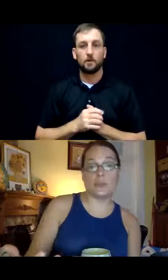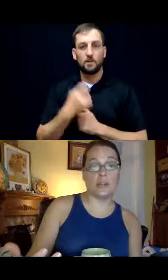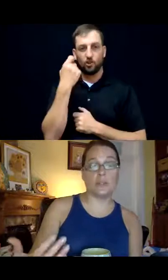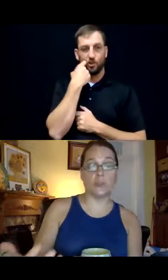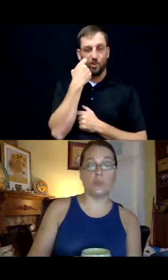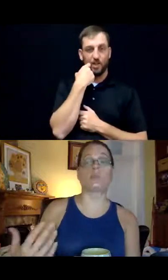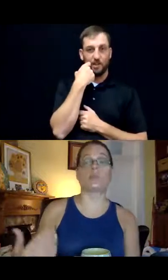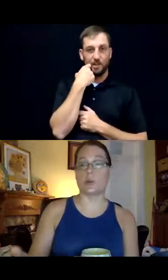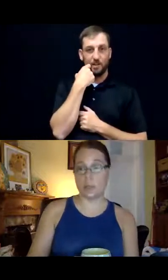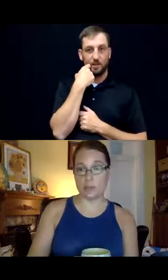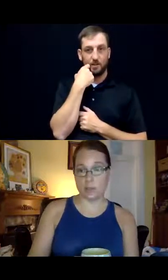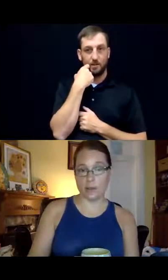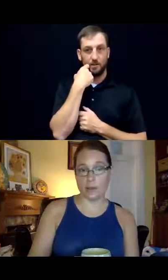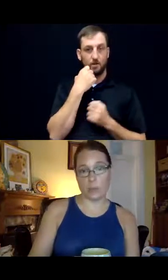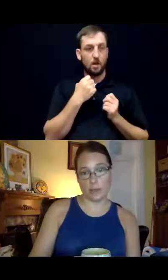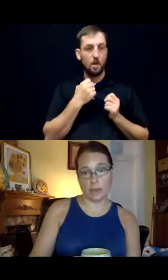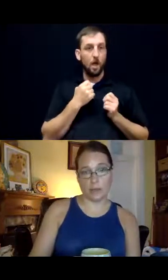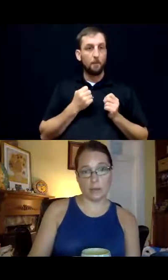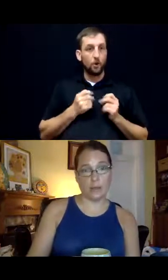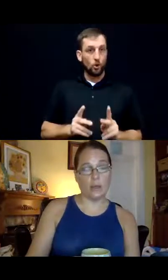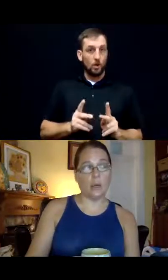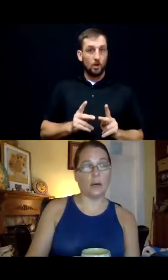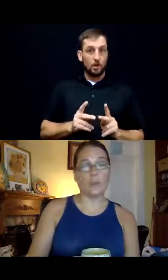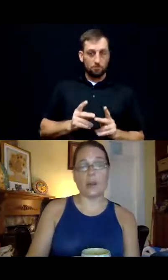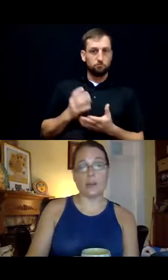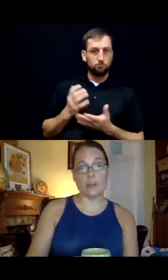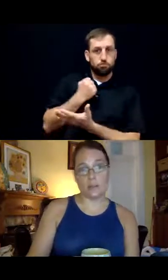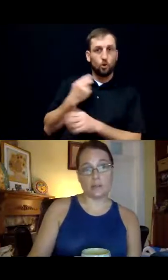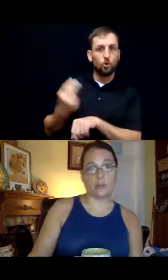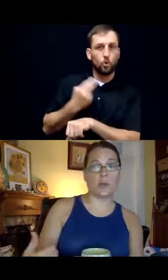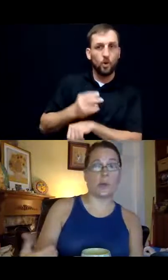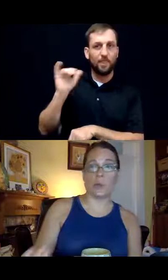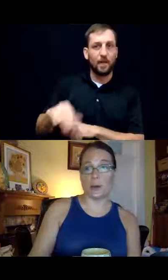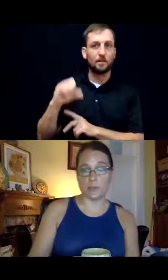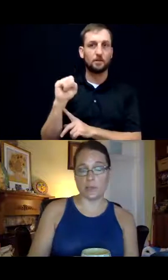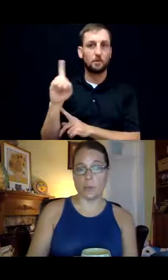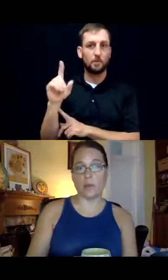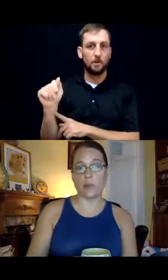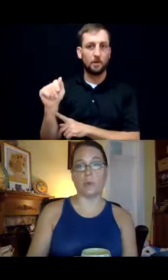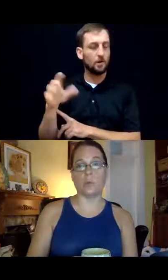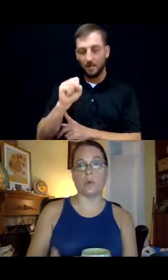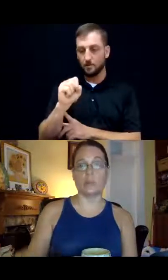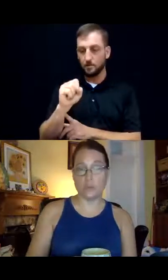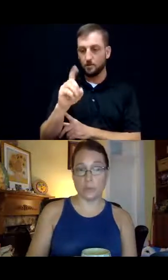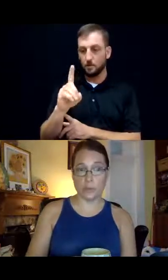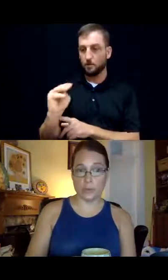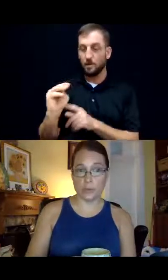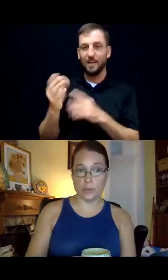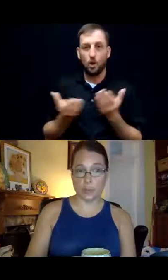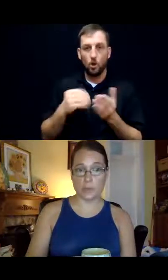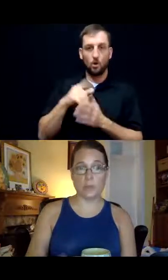opportunity to use supported decision making in Louisiana. Prior to this, the only options that were available were continuing